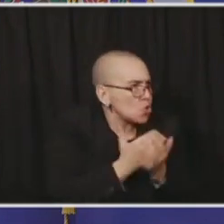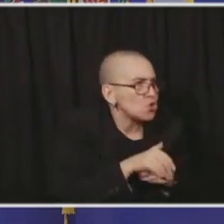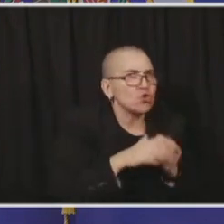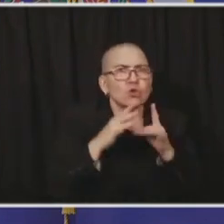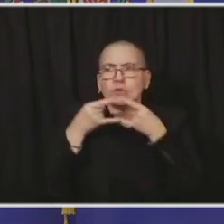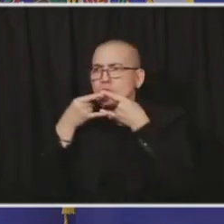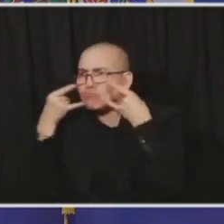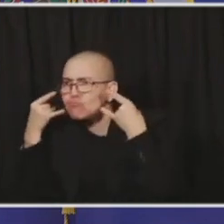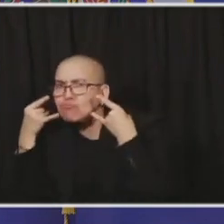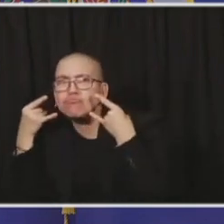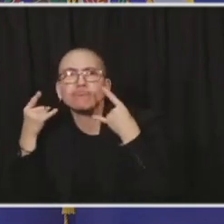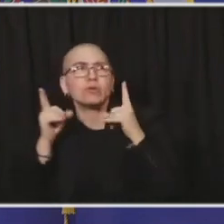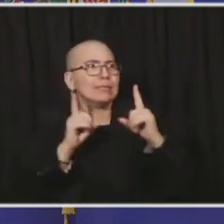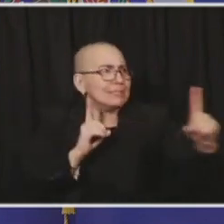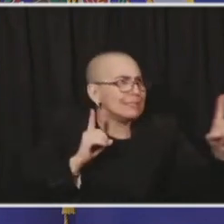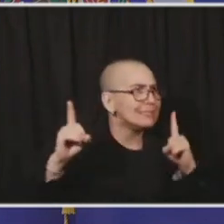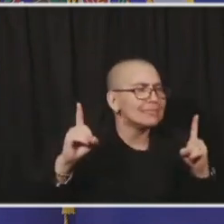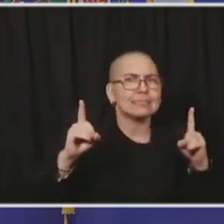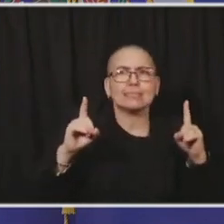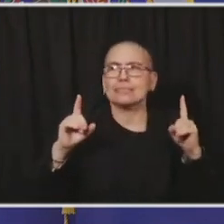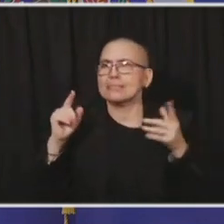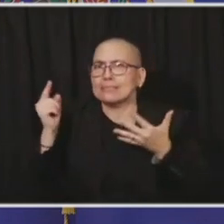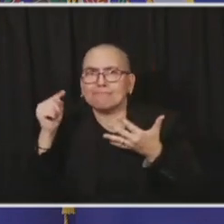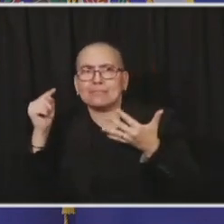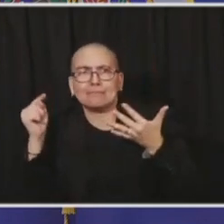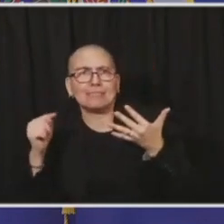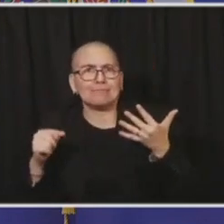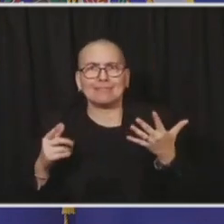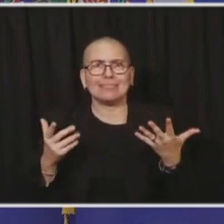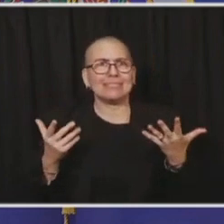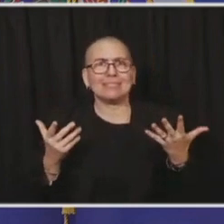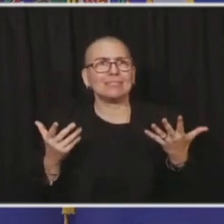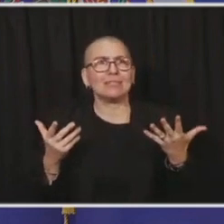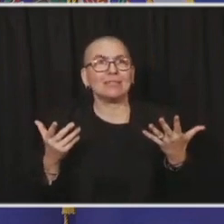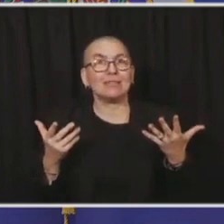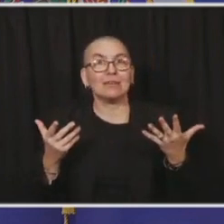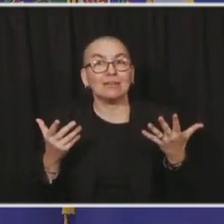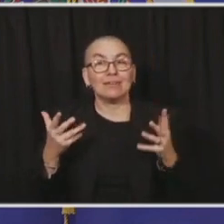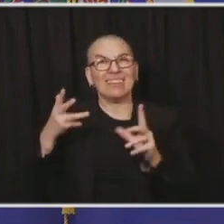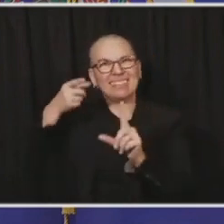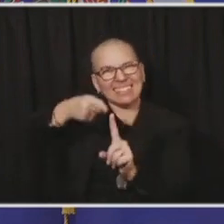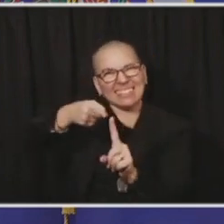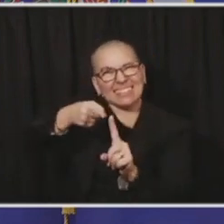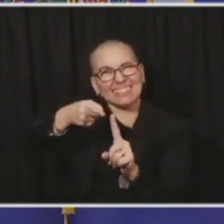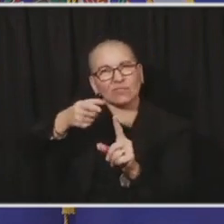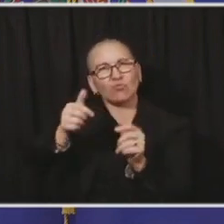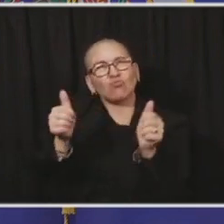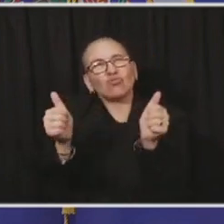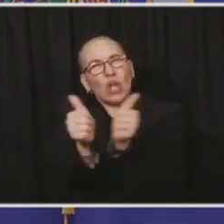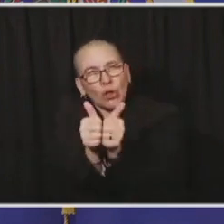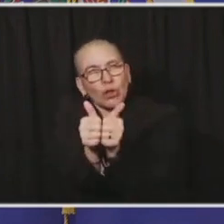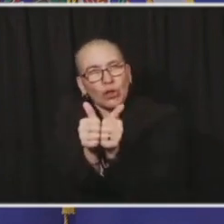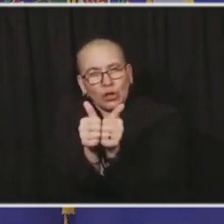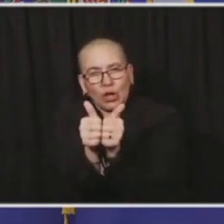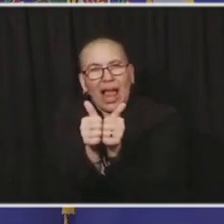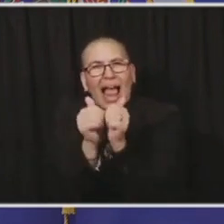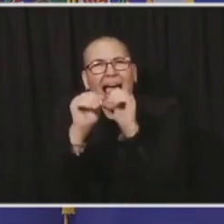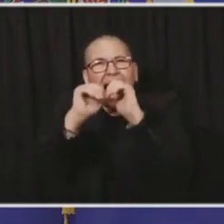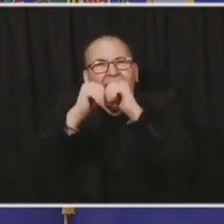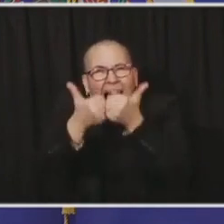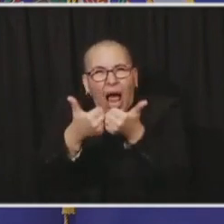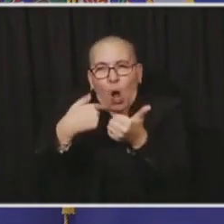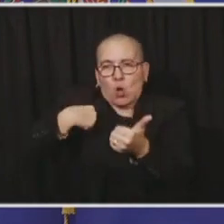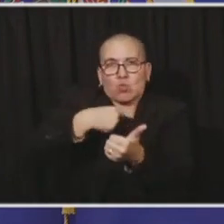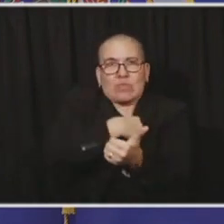that are undertaken? Together, how do we support our businesses,